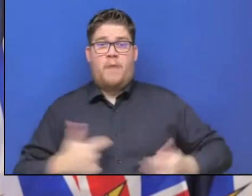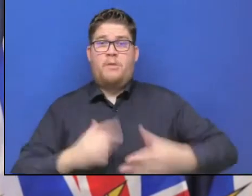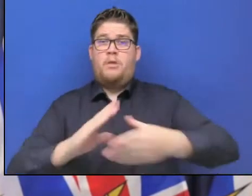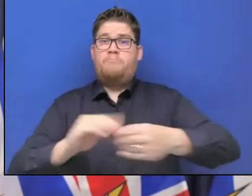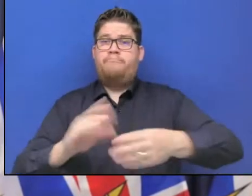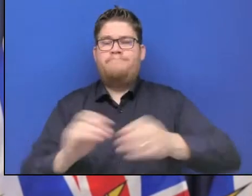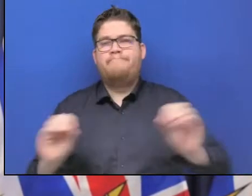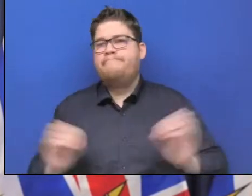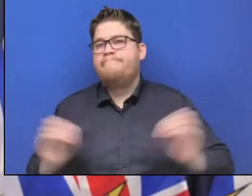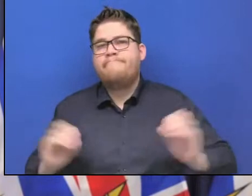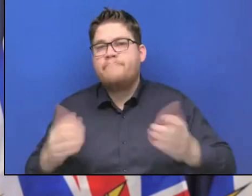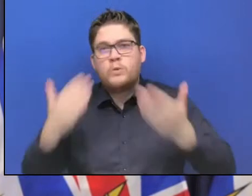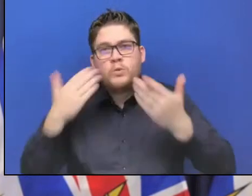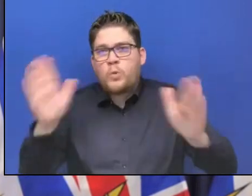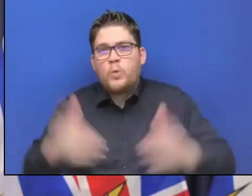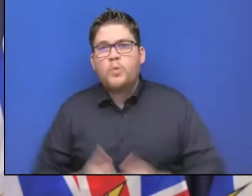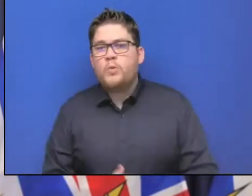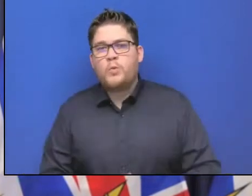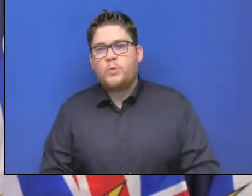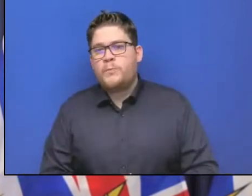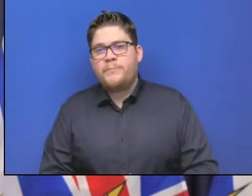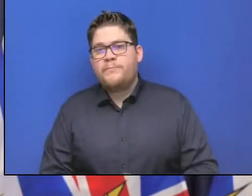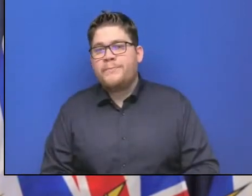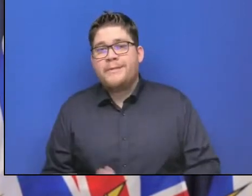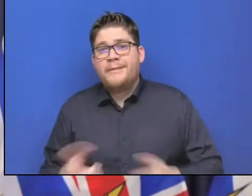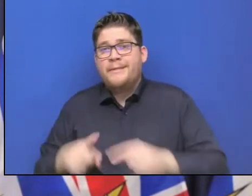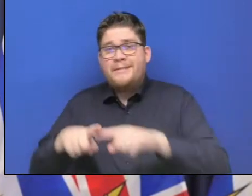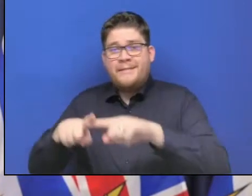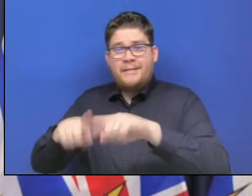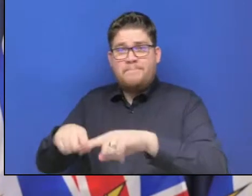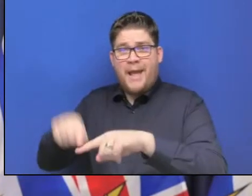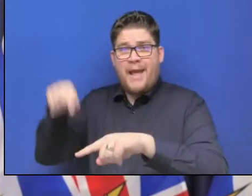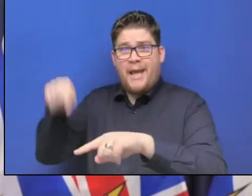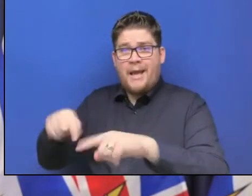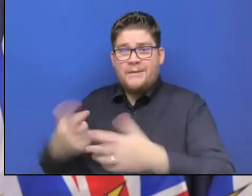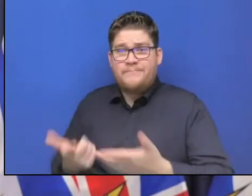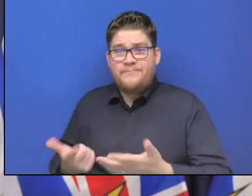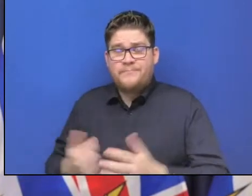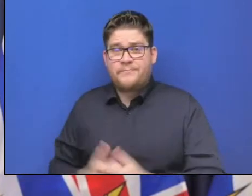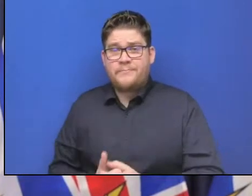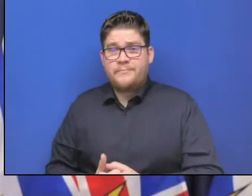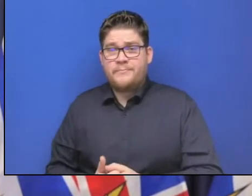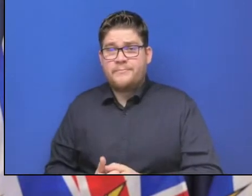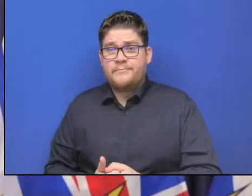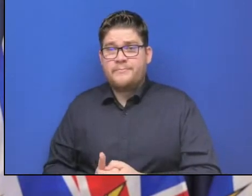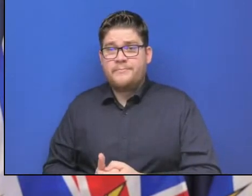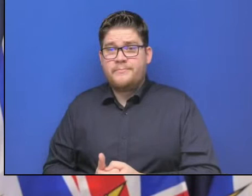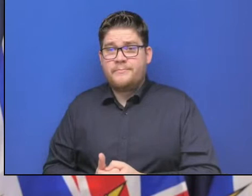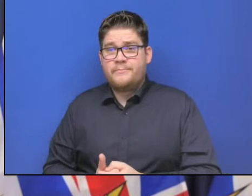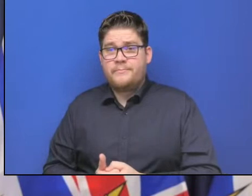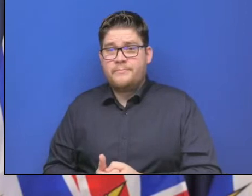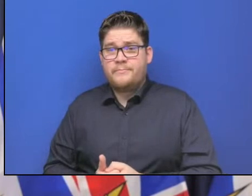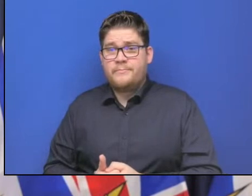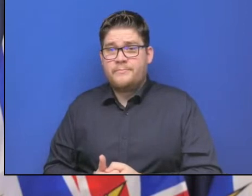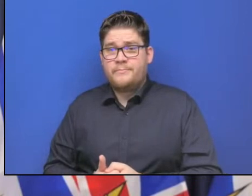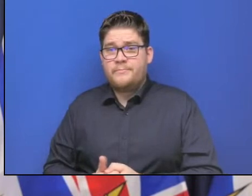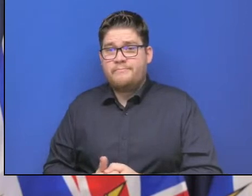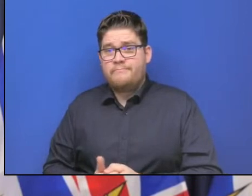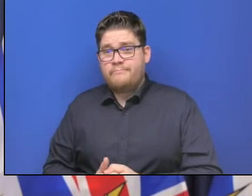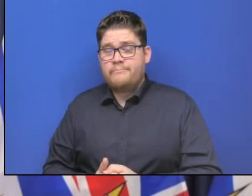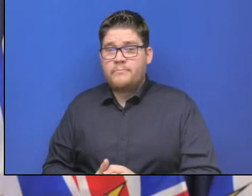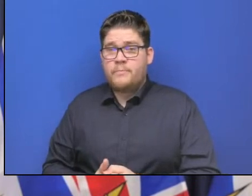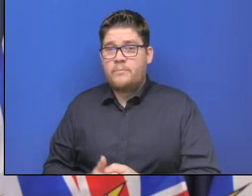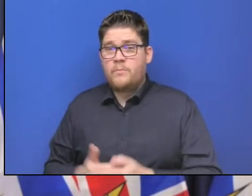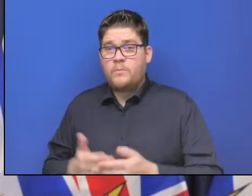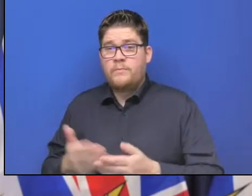it's going to depend on what kind of pinch points there are on a partially restored Coquihalla, what kind of queuing